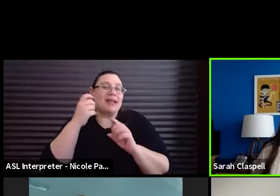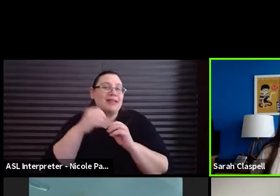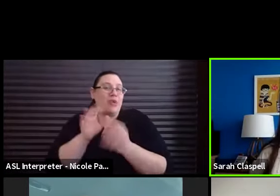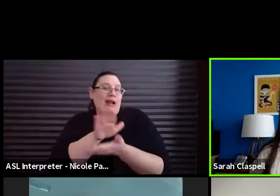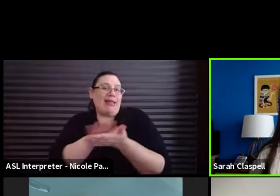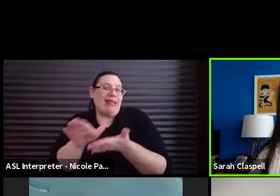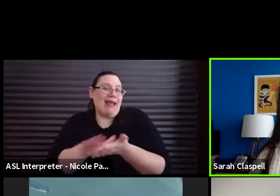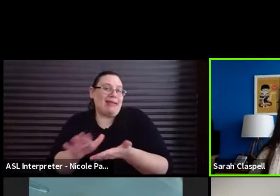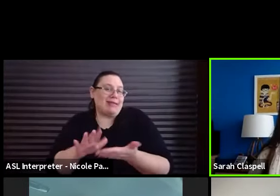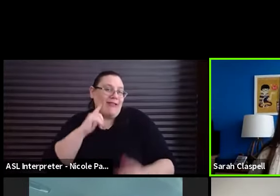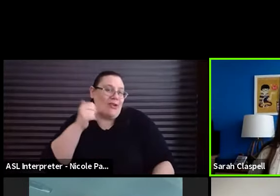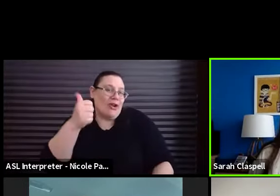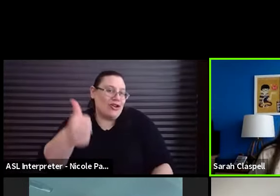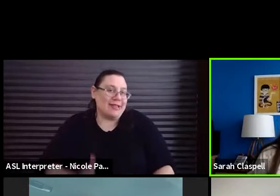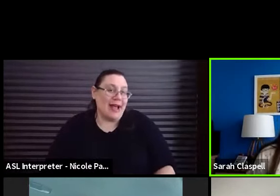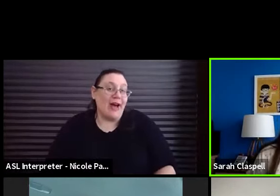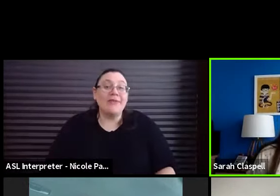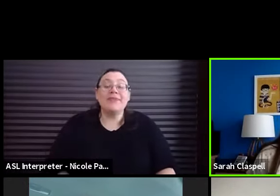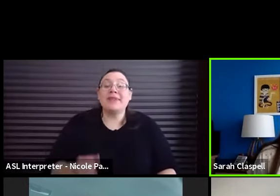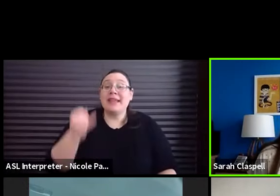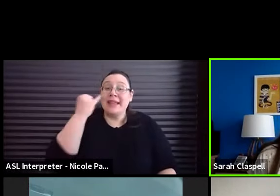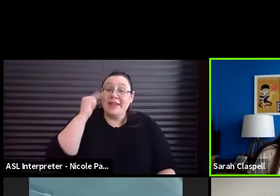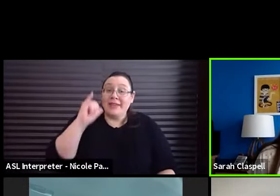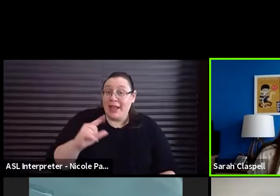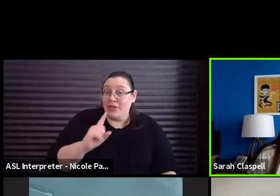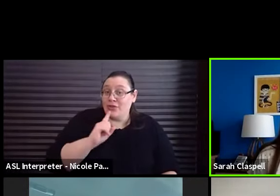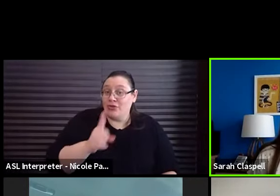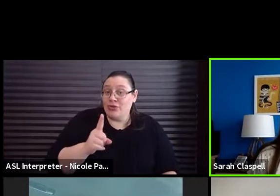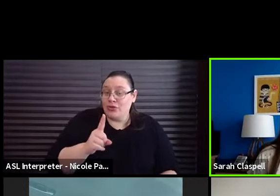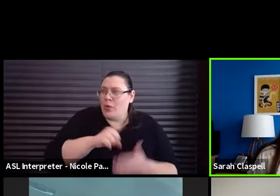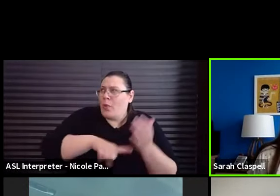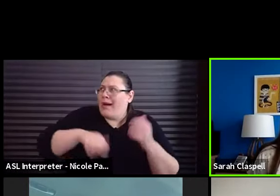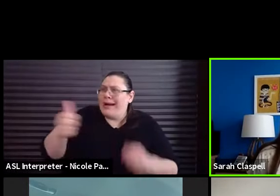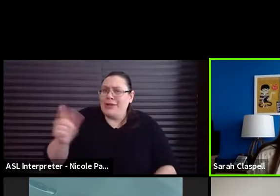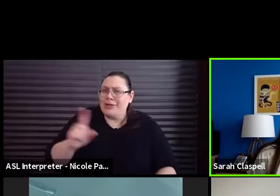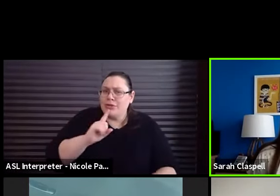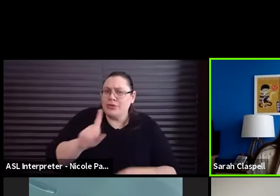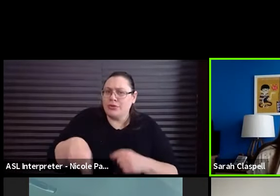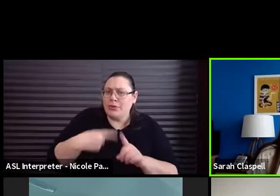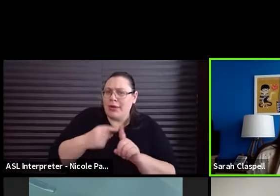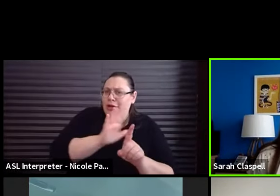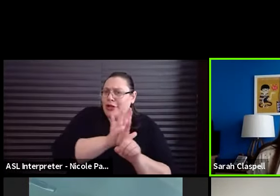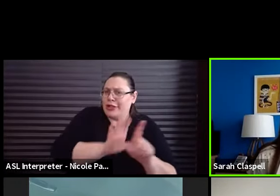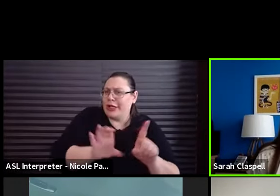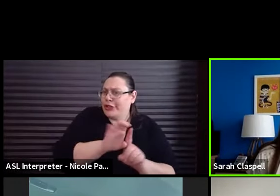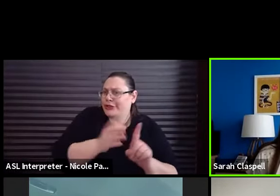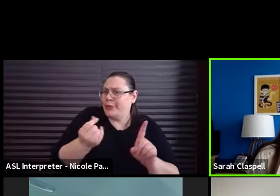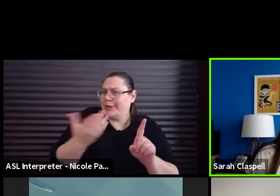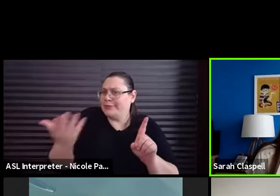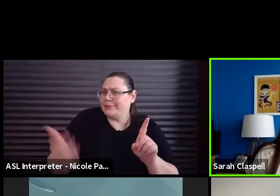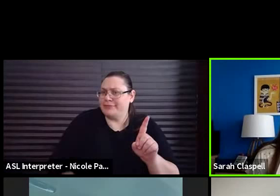yourself. So if this is true, what else must be true about this character?